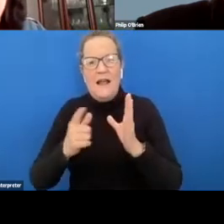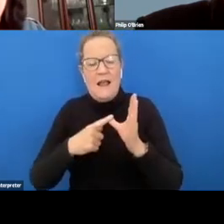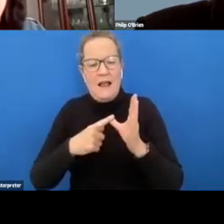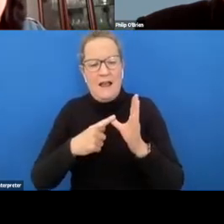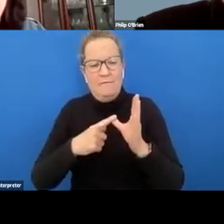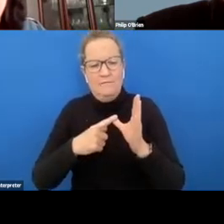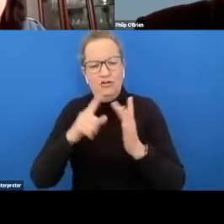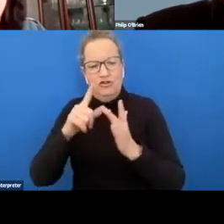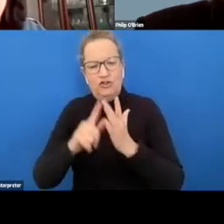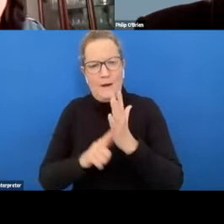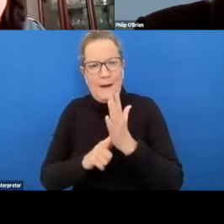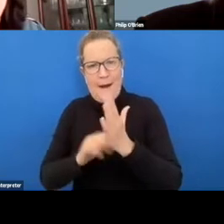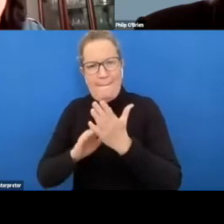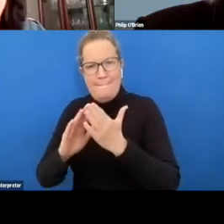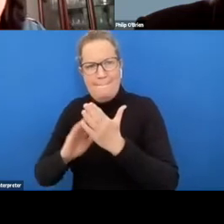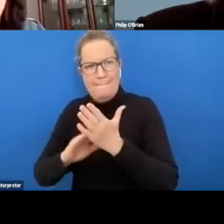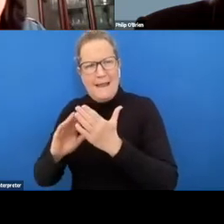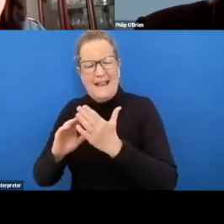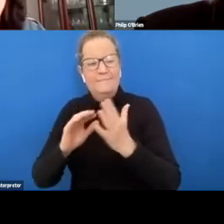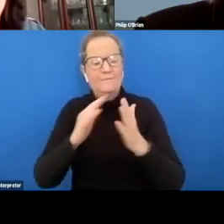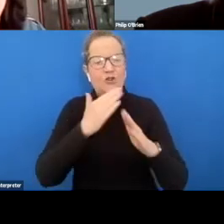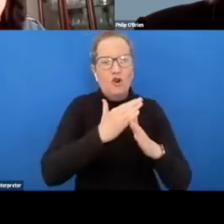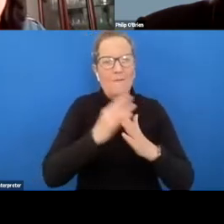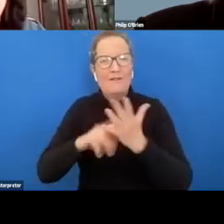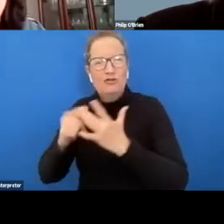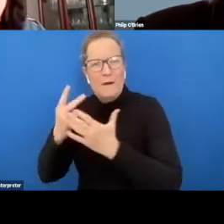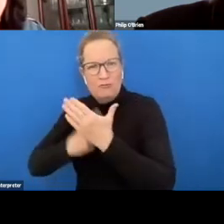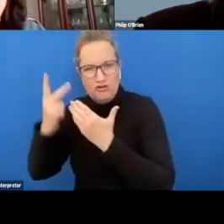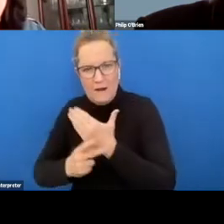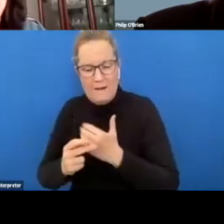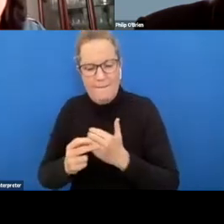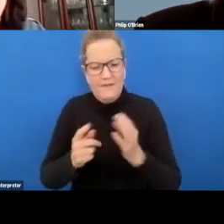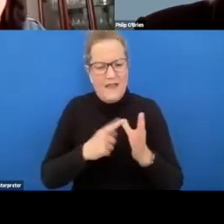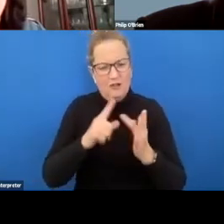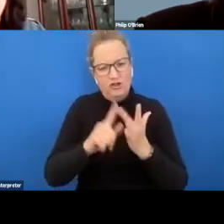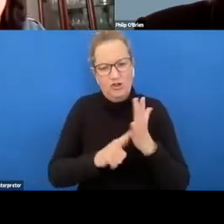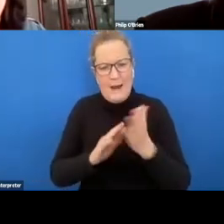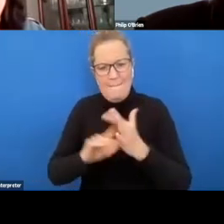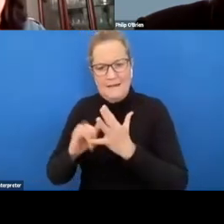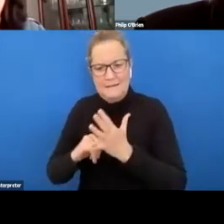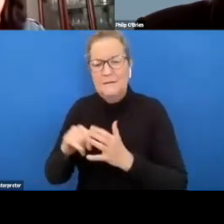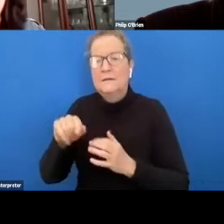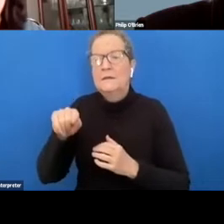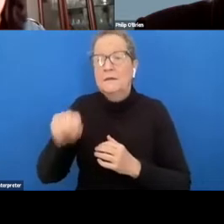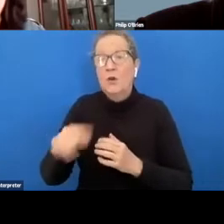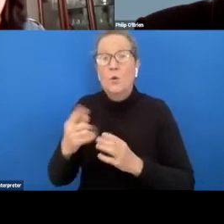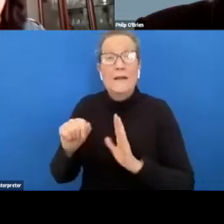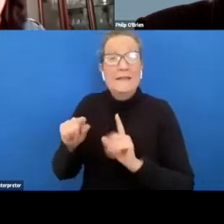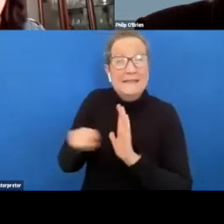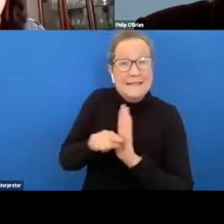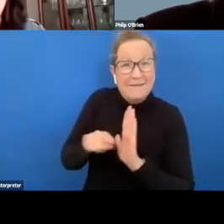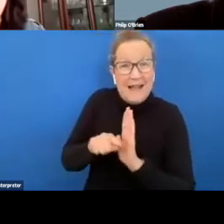um and many of the uh interactions we have with those programs are around people who are disadvantaged and